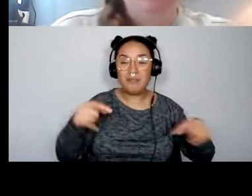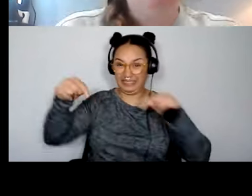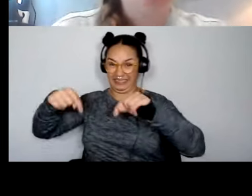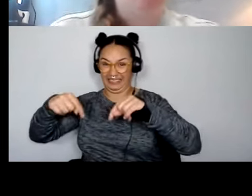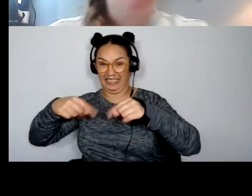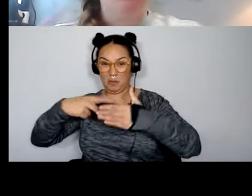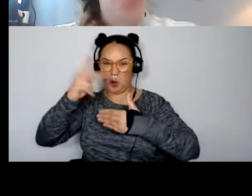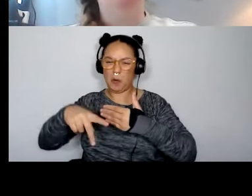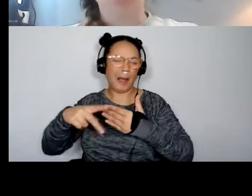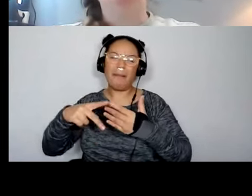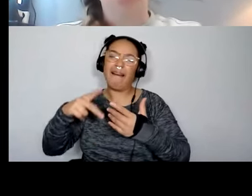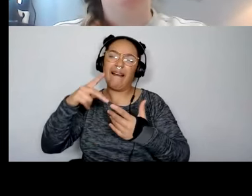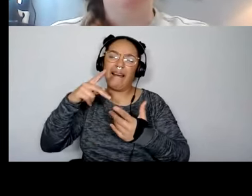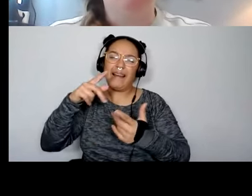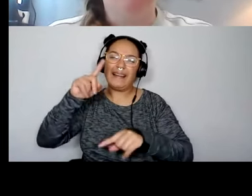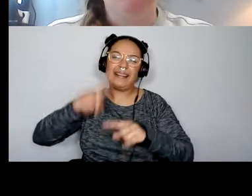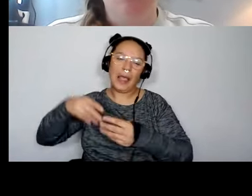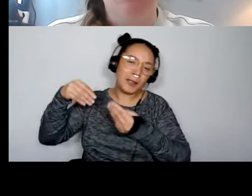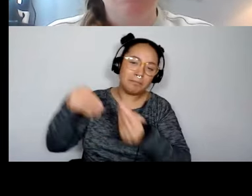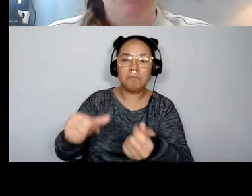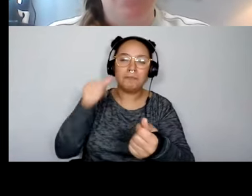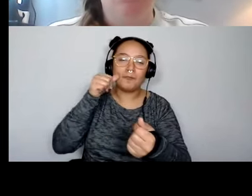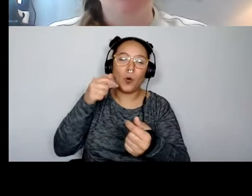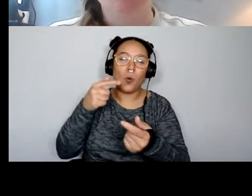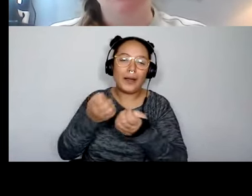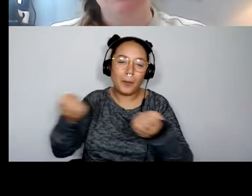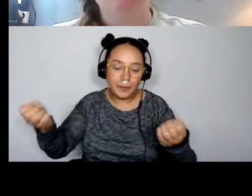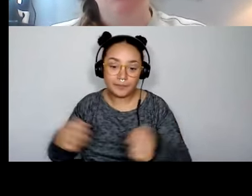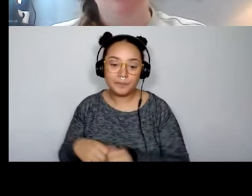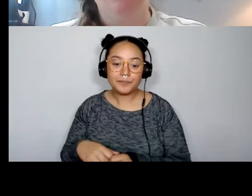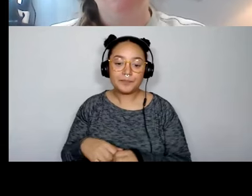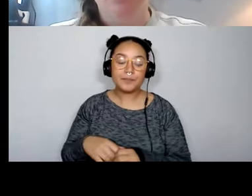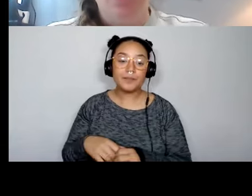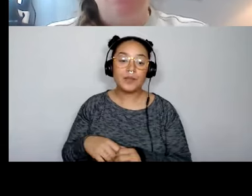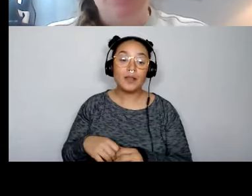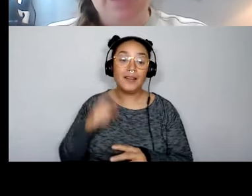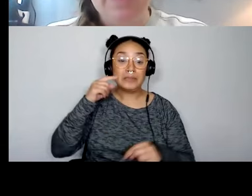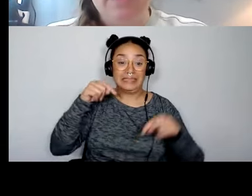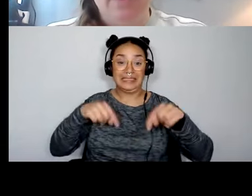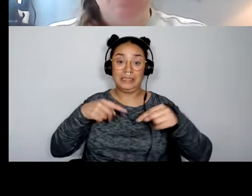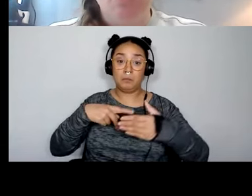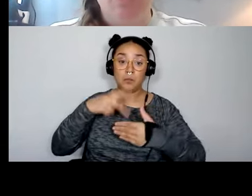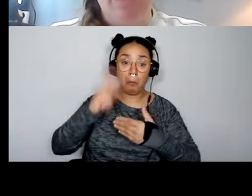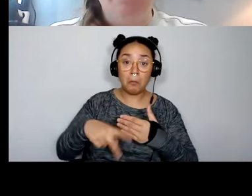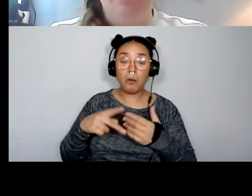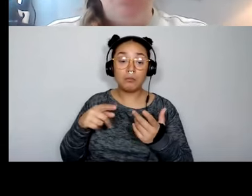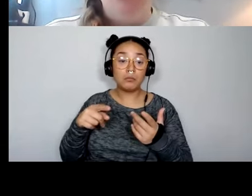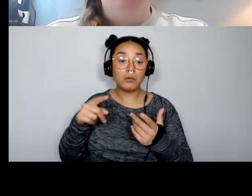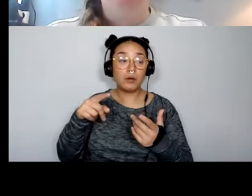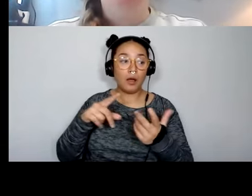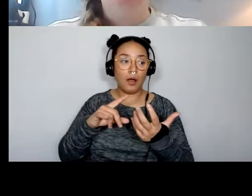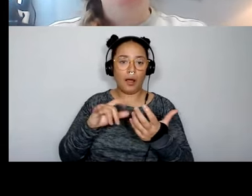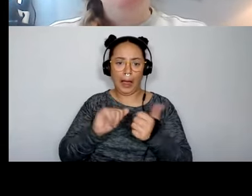just kind of about how you should think about this program and how you should think about applying to this program.